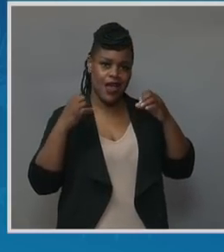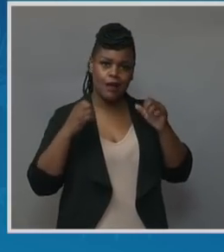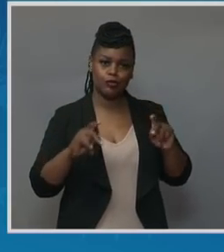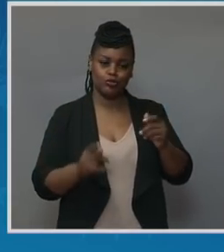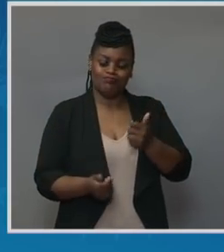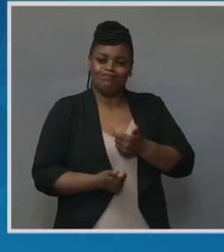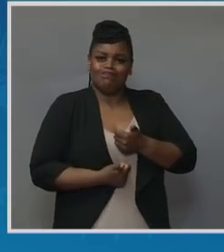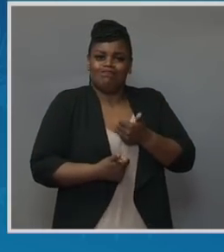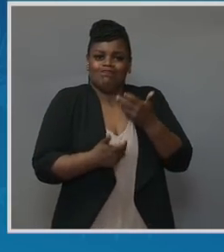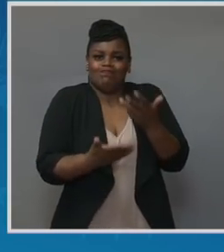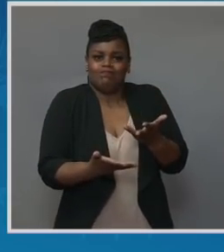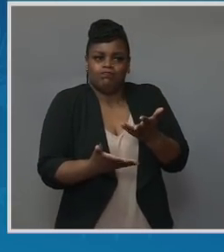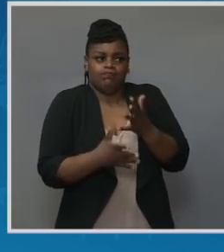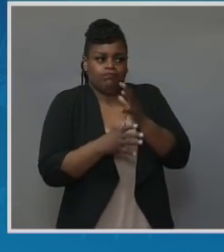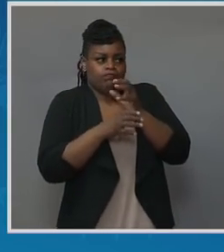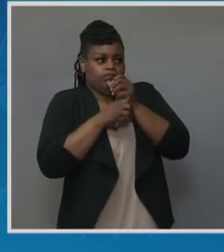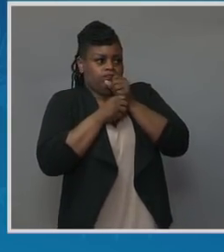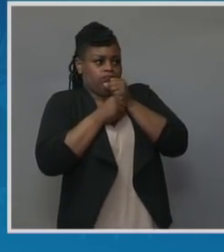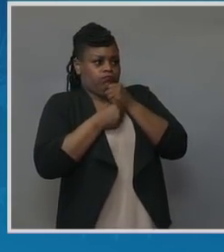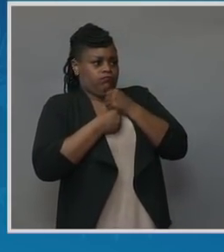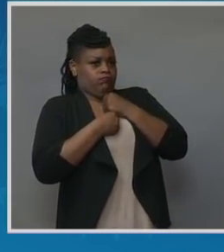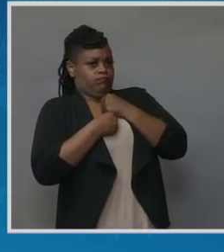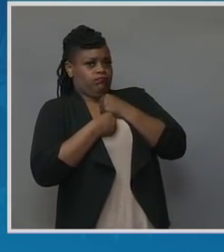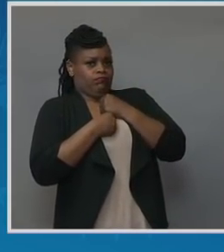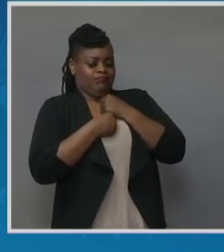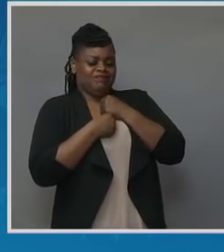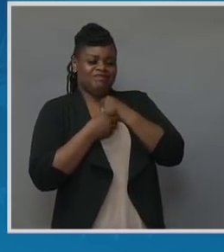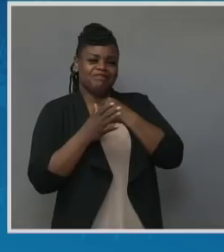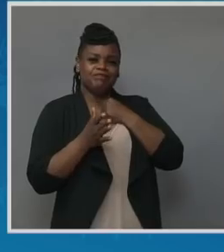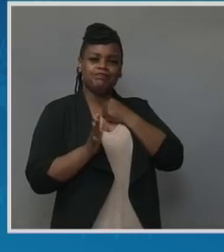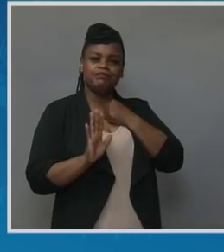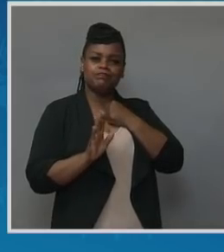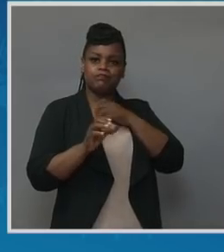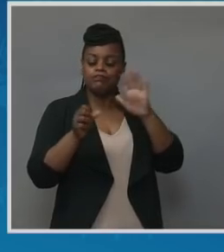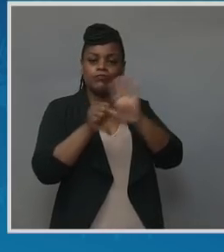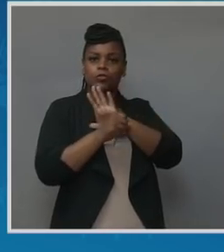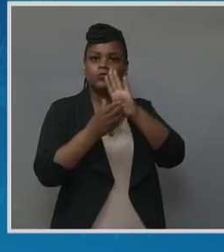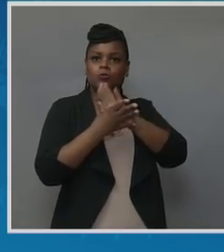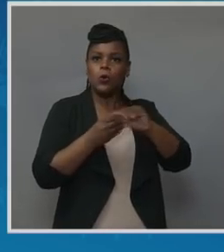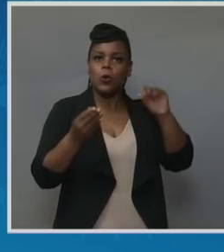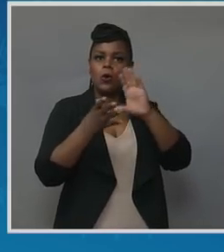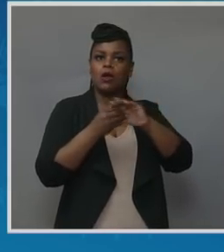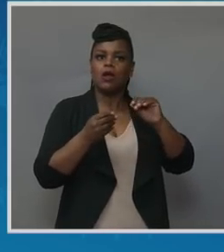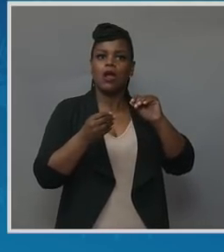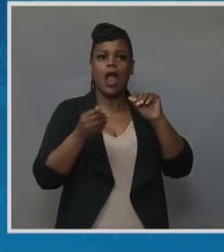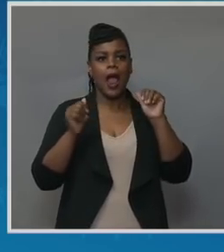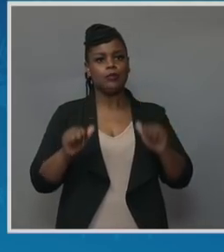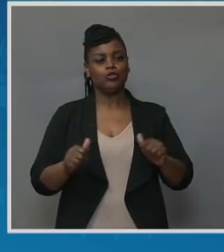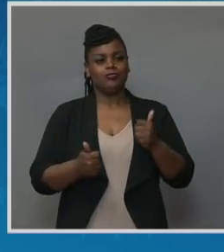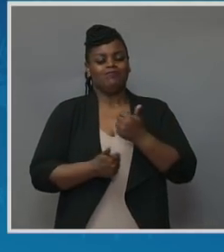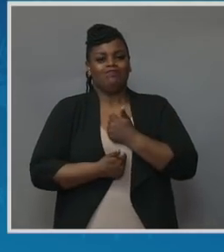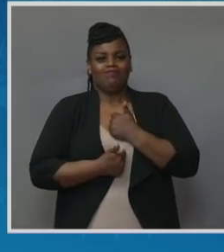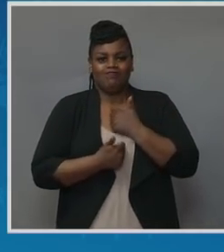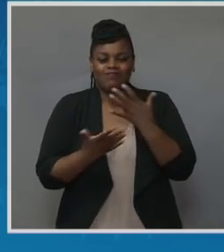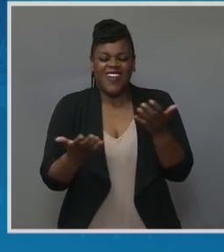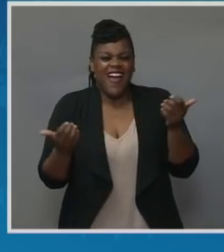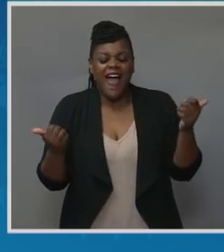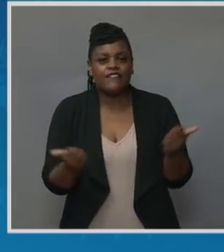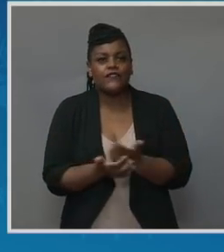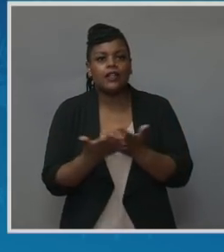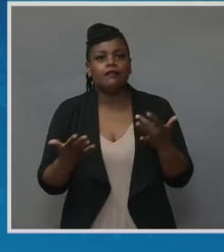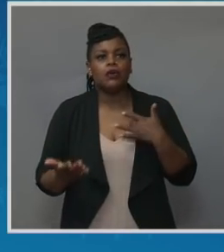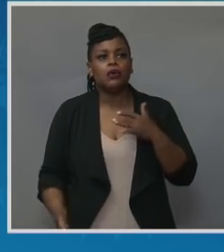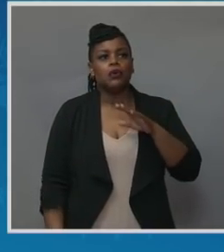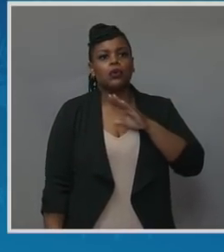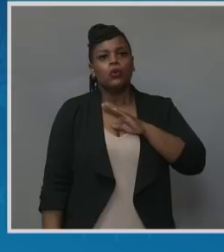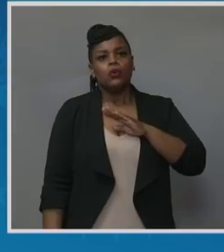we're doing here, in its entirety. So once they are able to do so, they feel a sense of relief, they feel a sense of comfort,